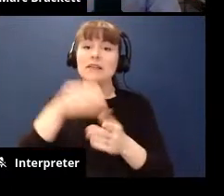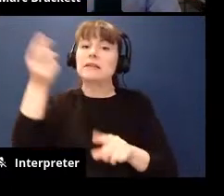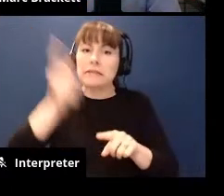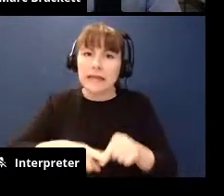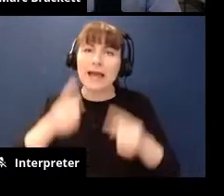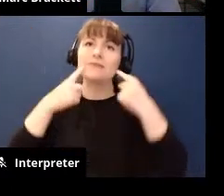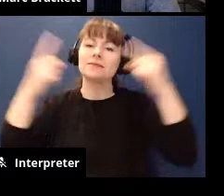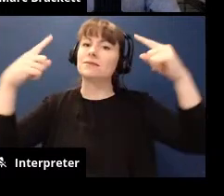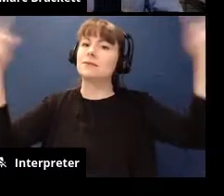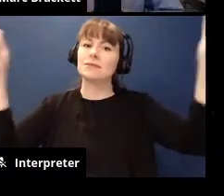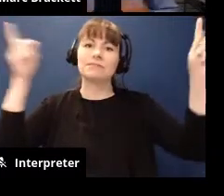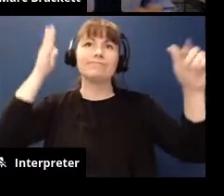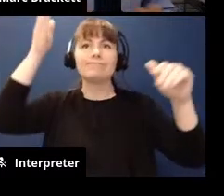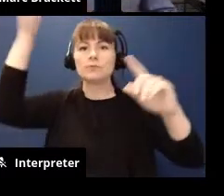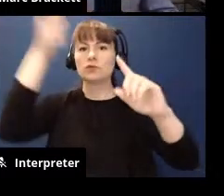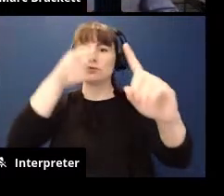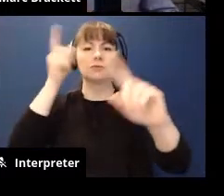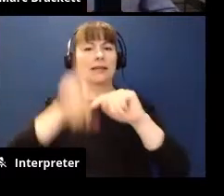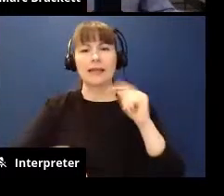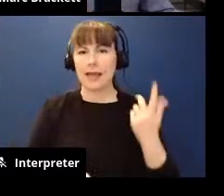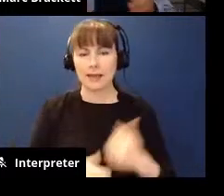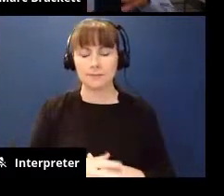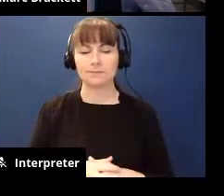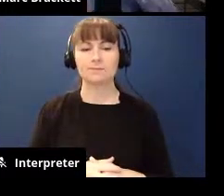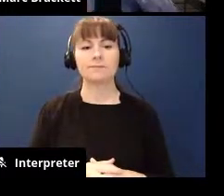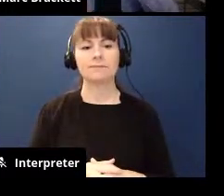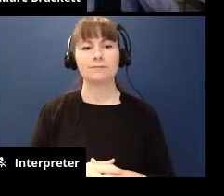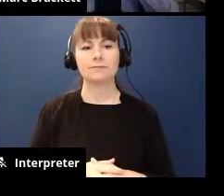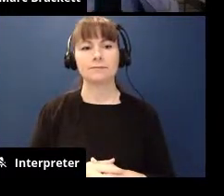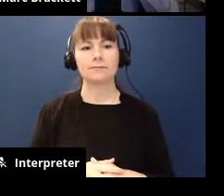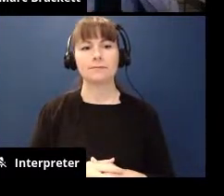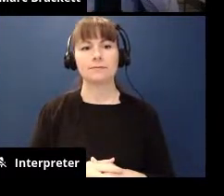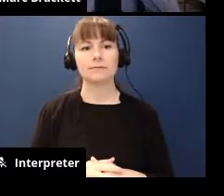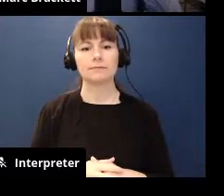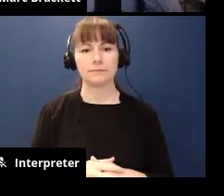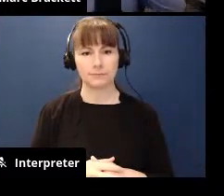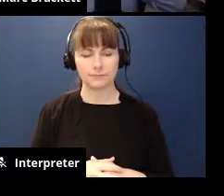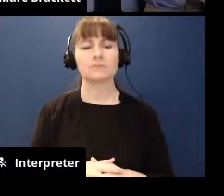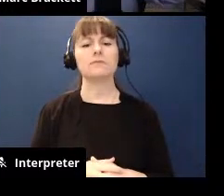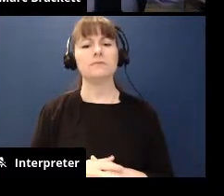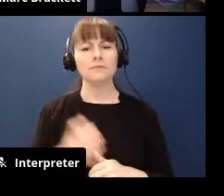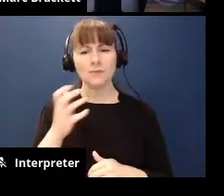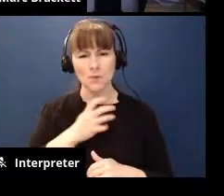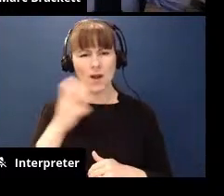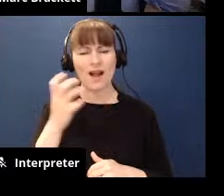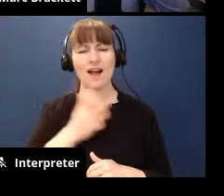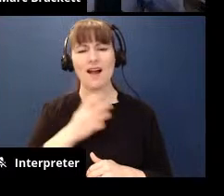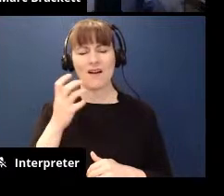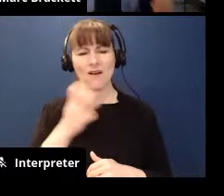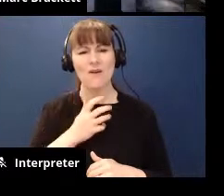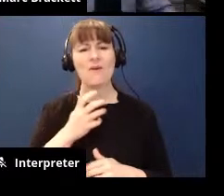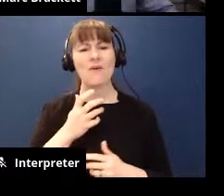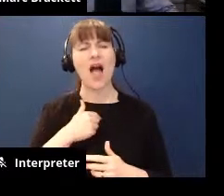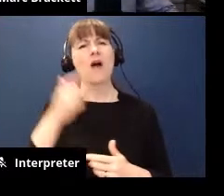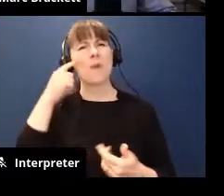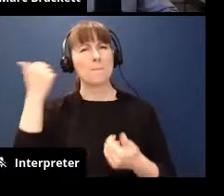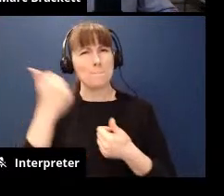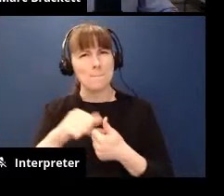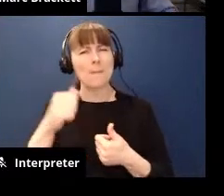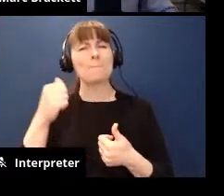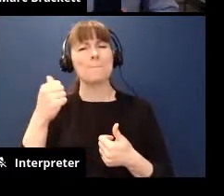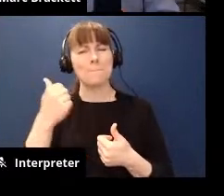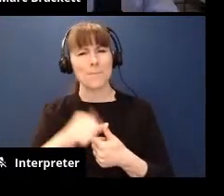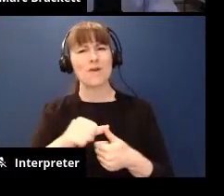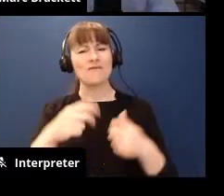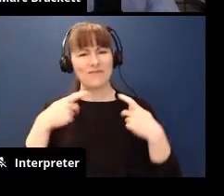that's that's i think so um squarely where i can actually like remember like physically remember being